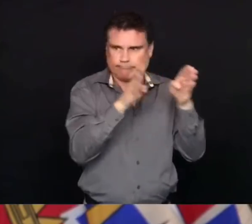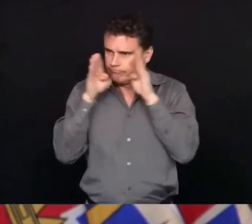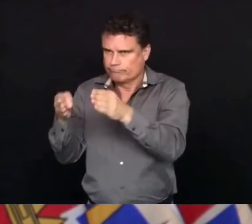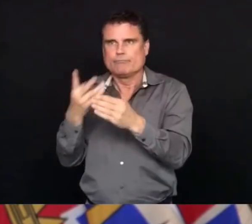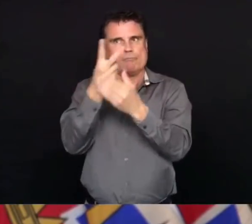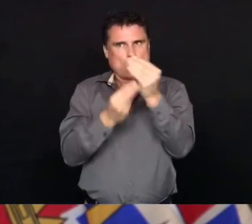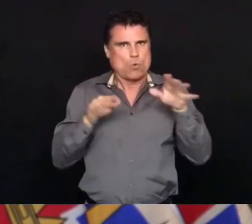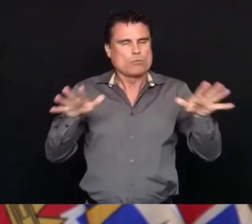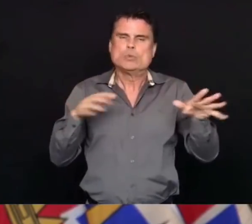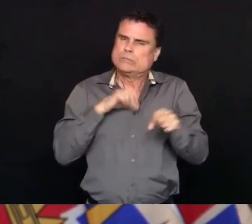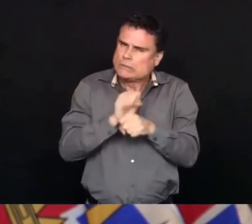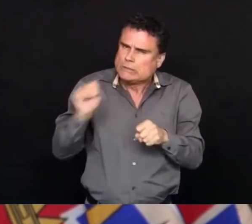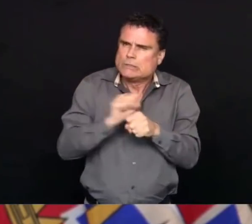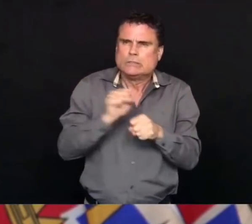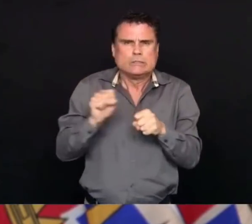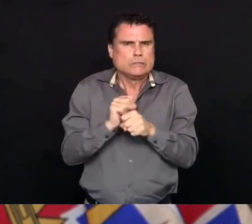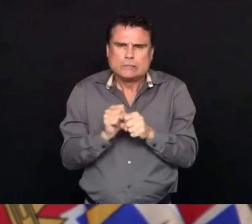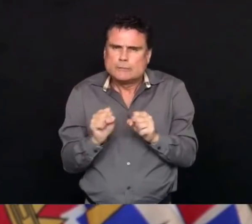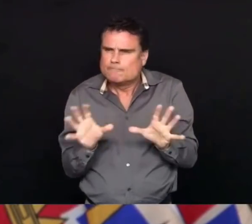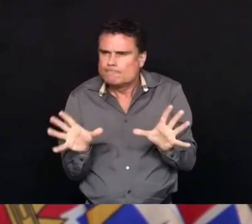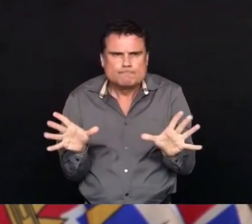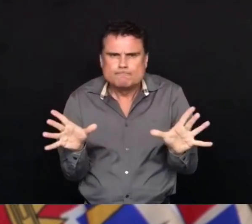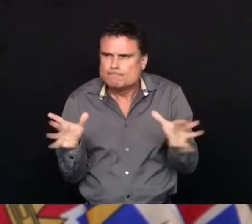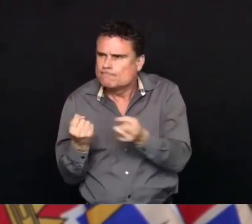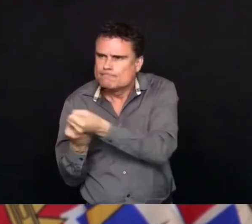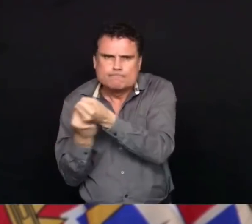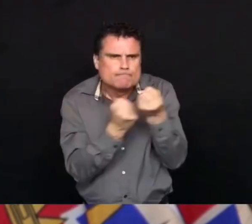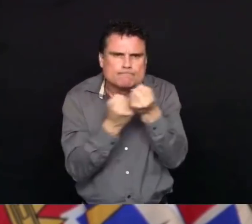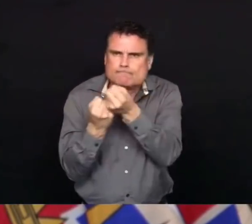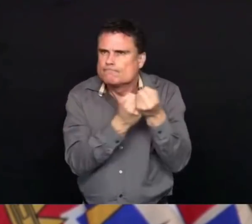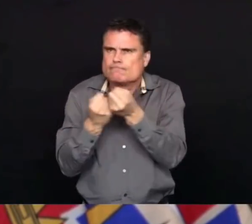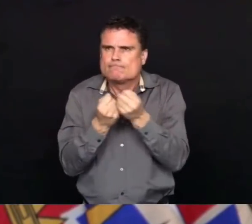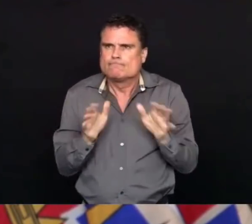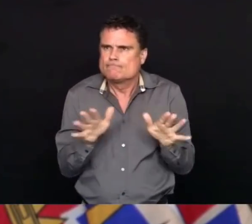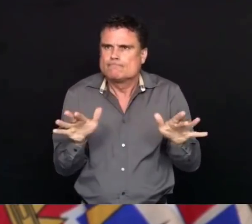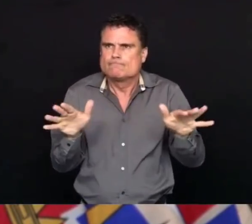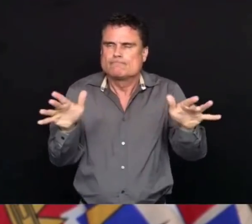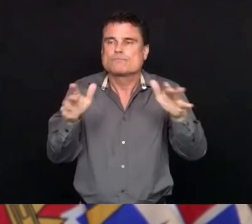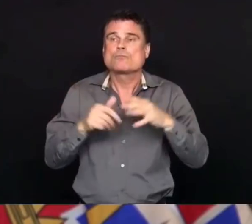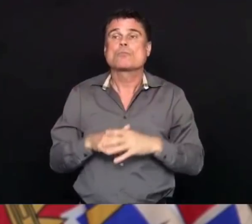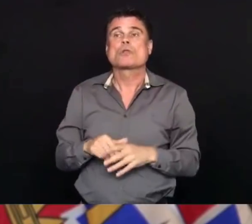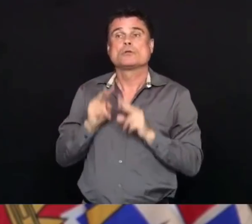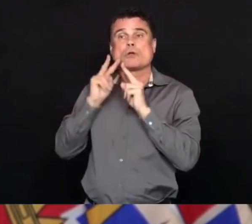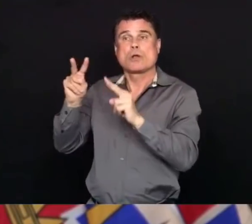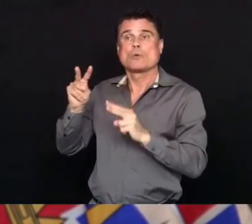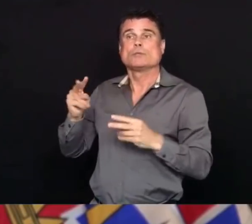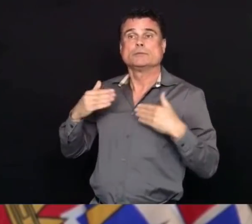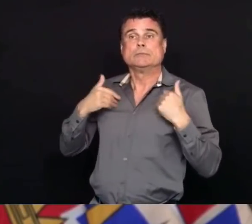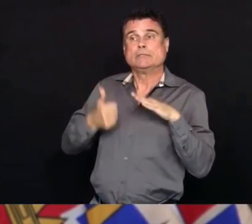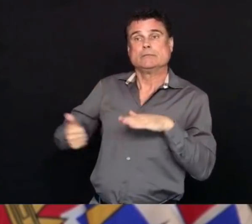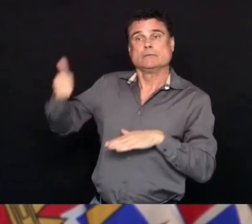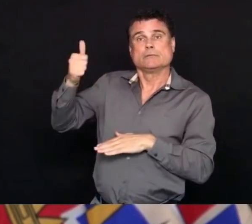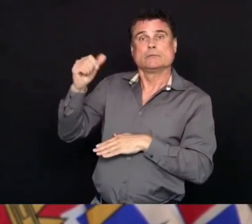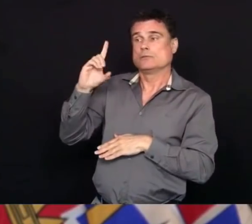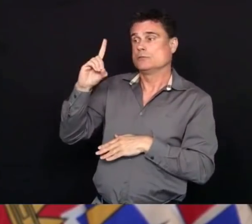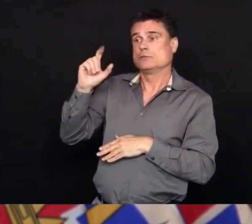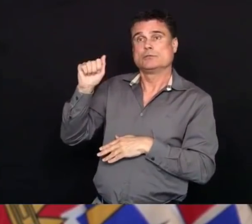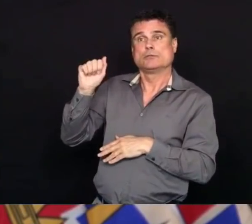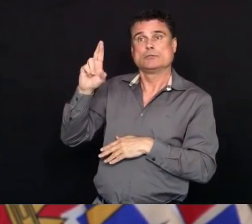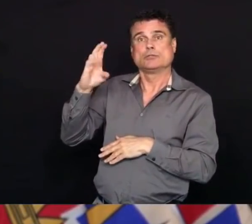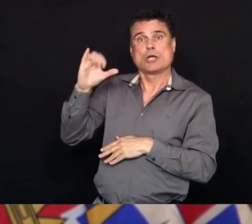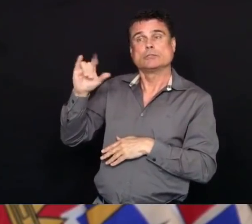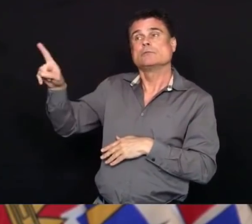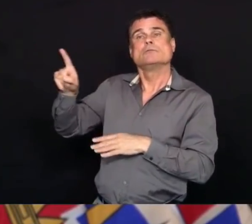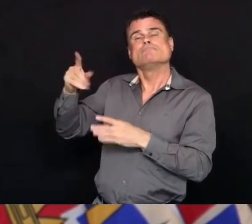already and you have heard from Minister Darcy around this, around emergency housing options. And we are continuing to work on making